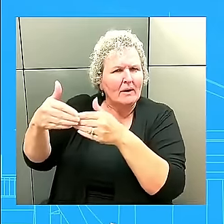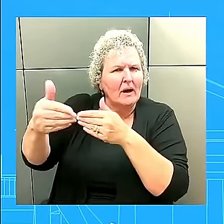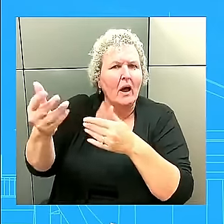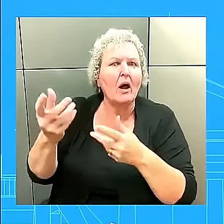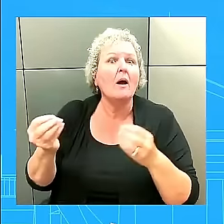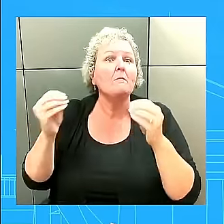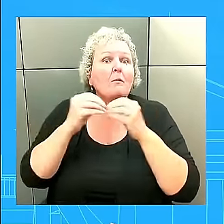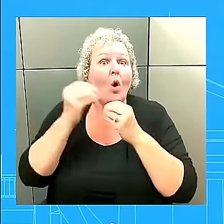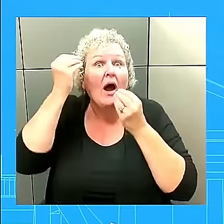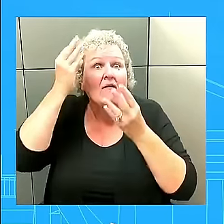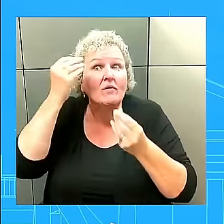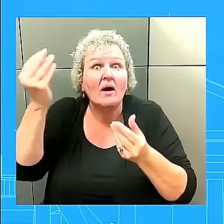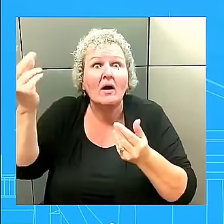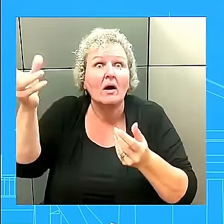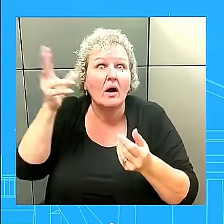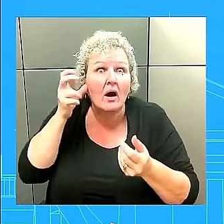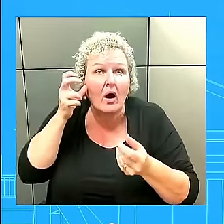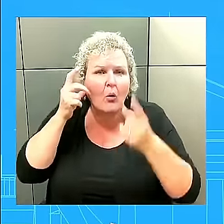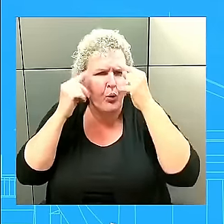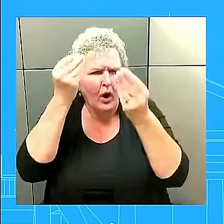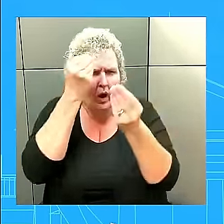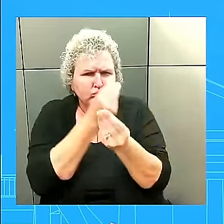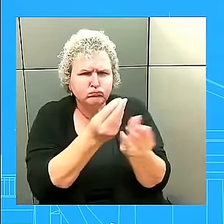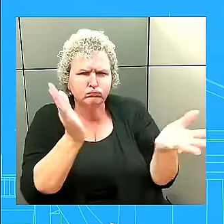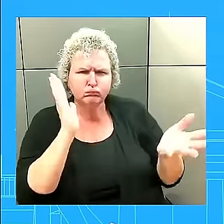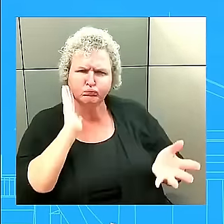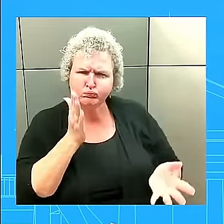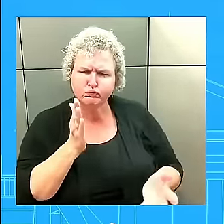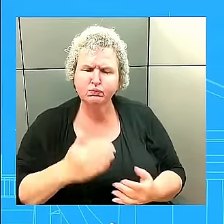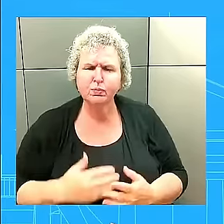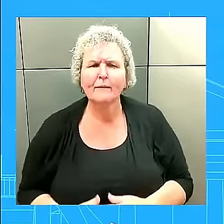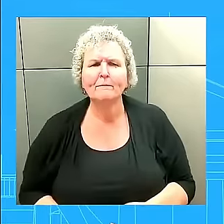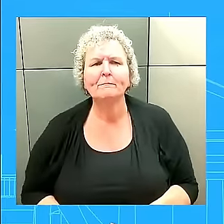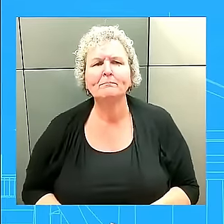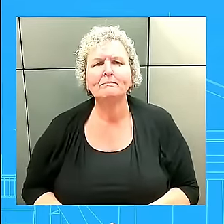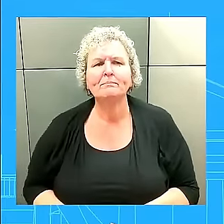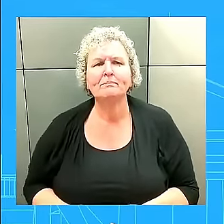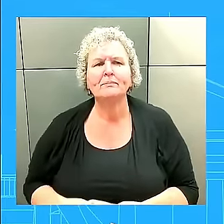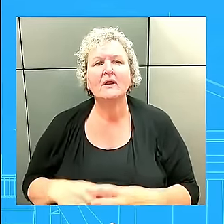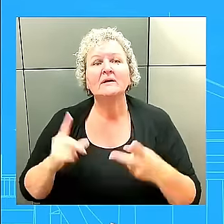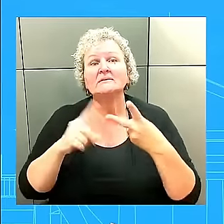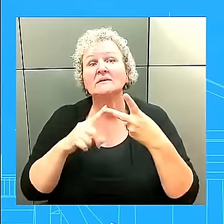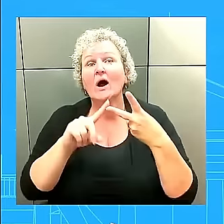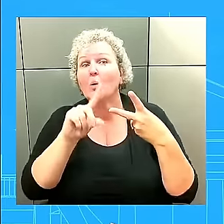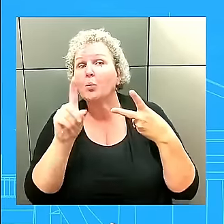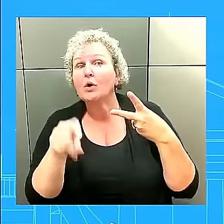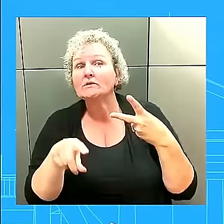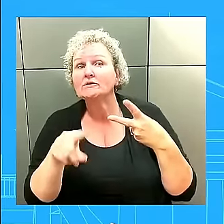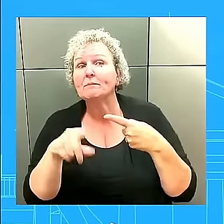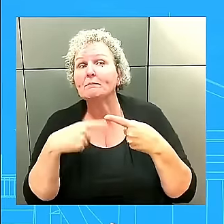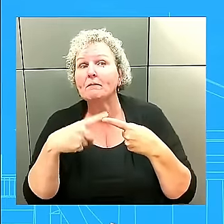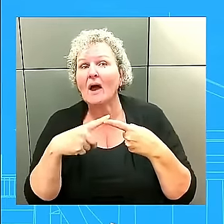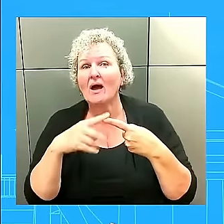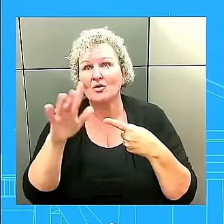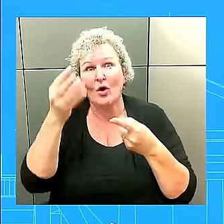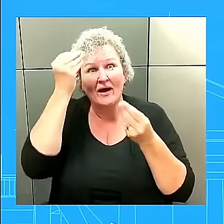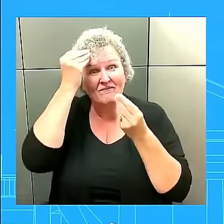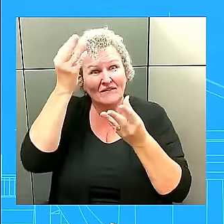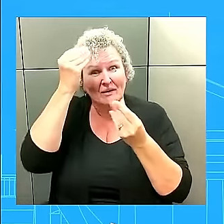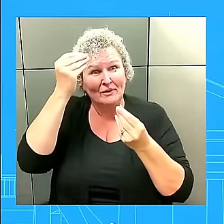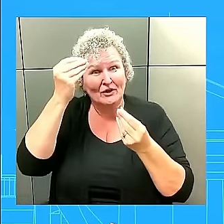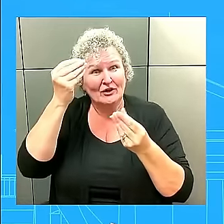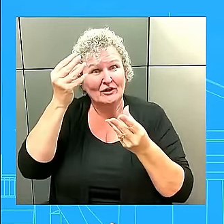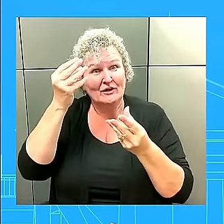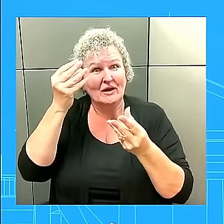will. To your second question about information sharing, as I've said before, in answer to honor, we have been watching this